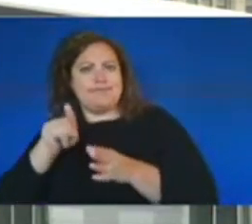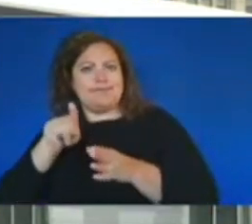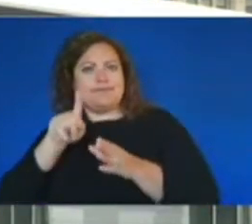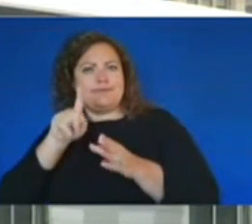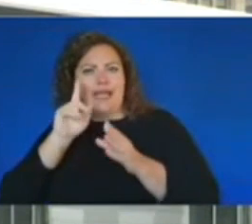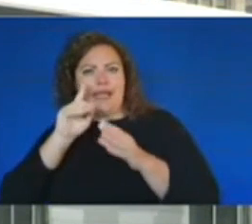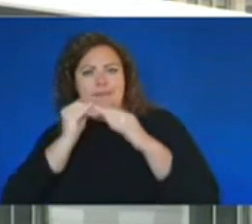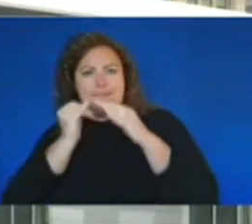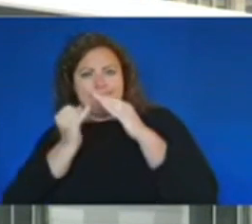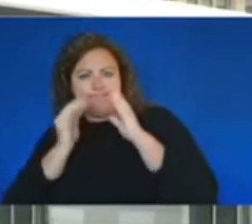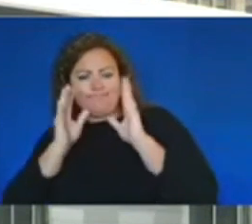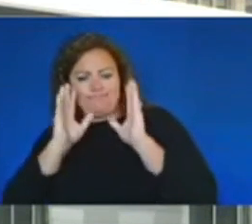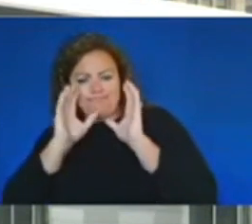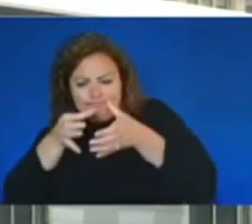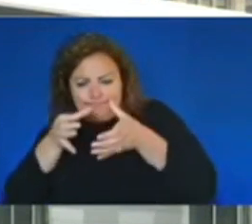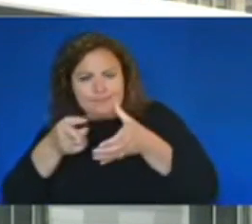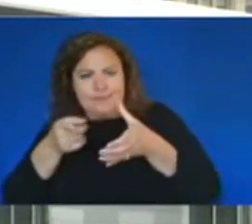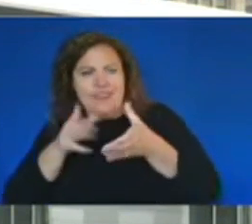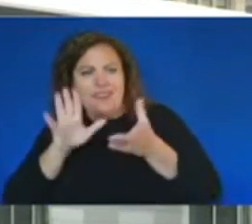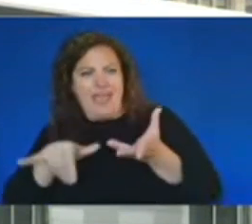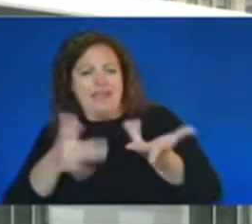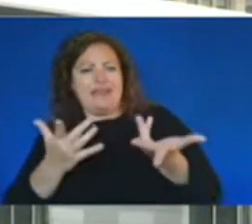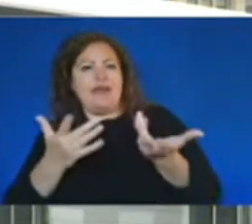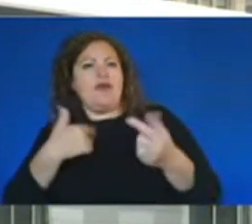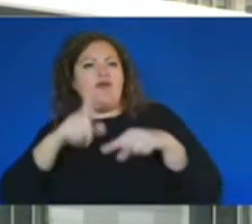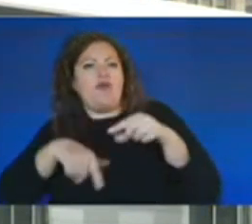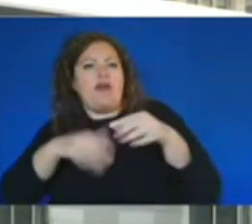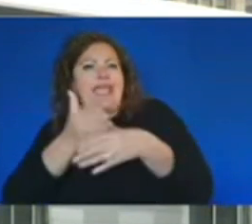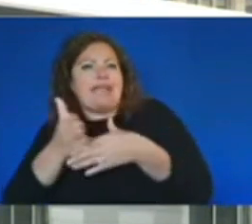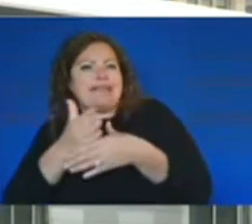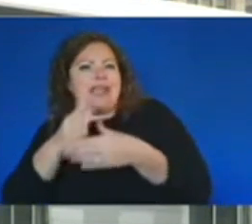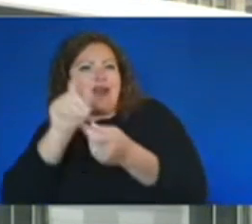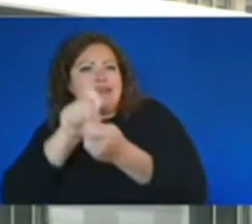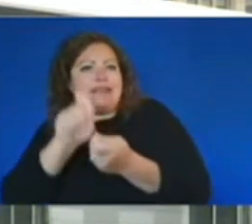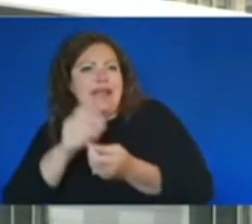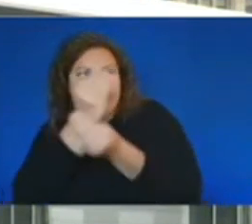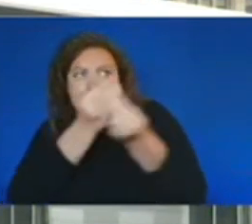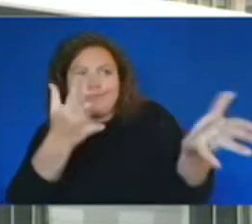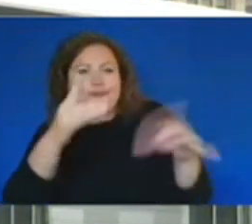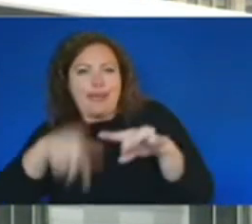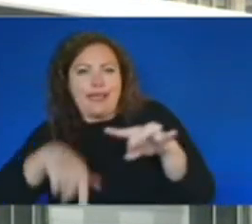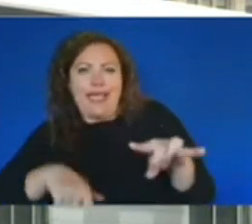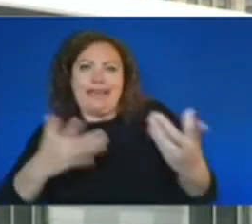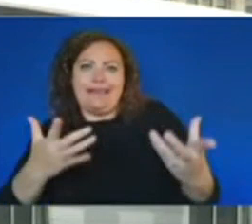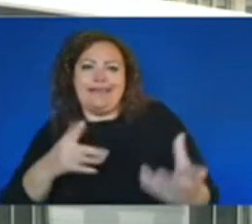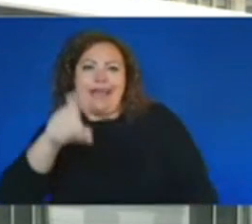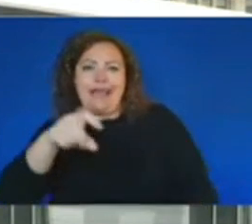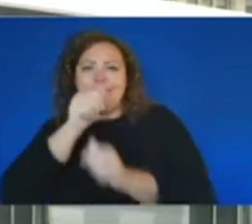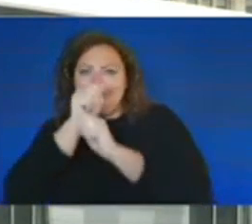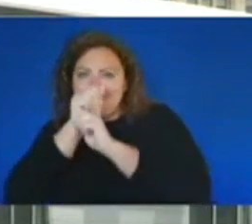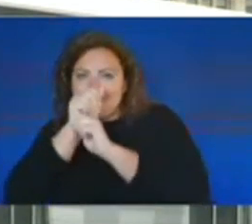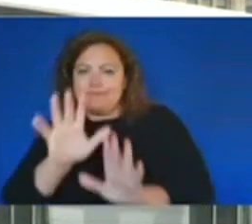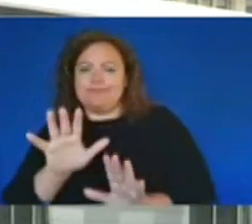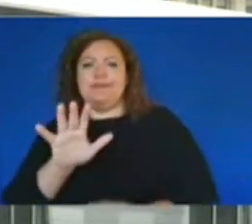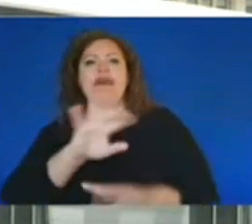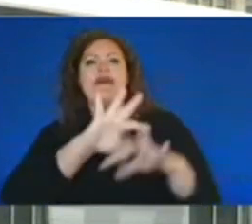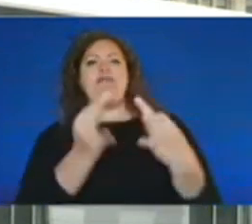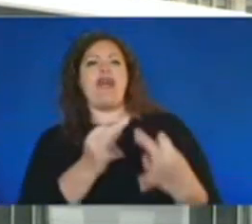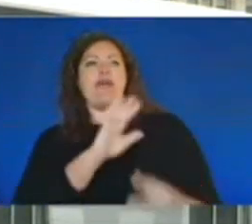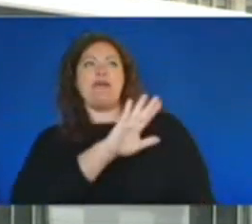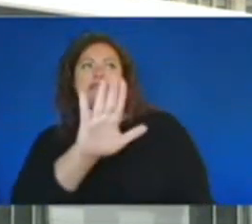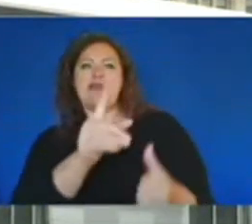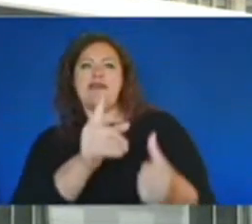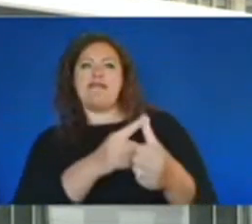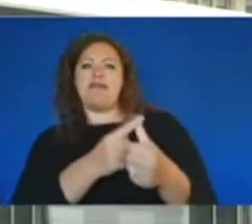really share the details of what we've done in the case with them. A family's first real, you know, their first real acknowledgement that